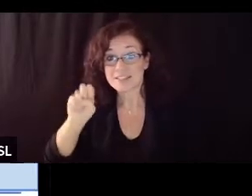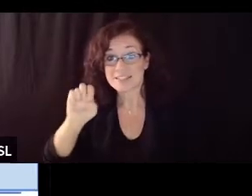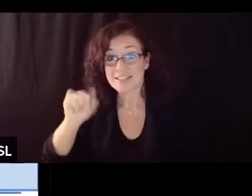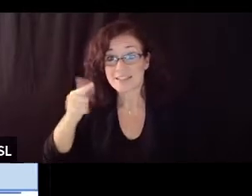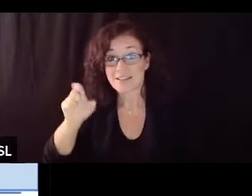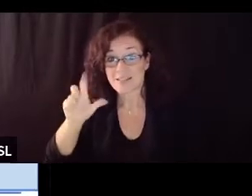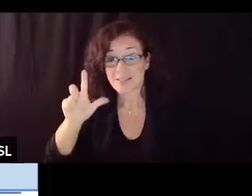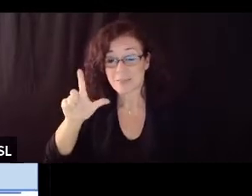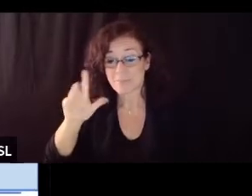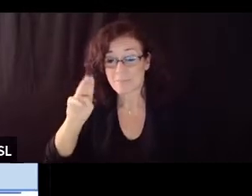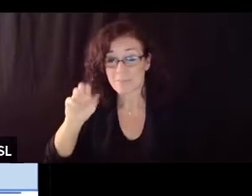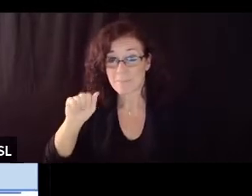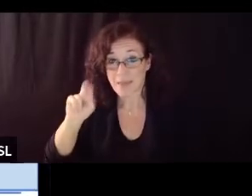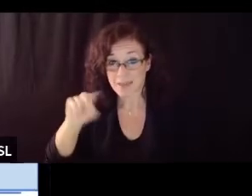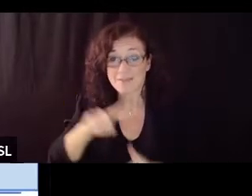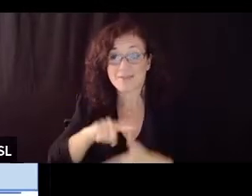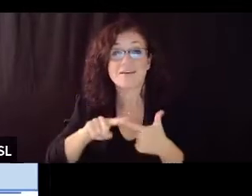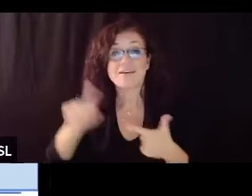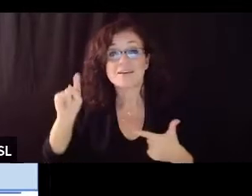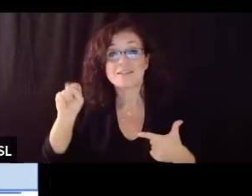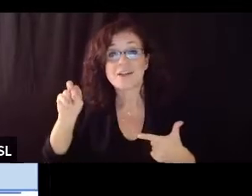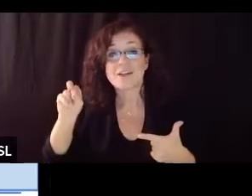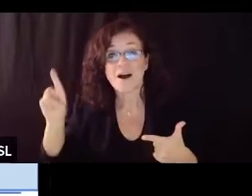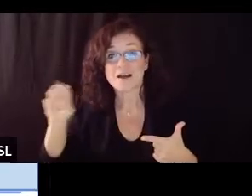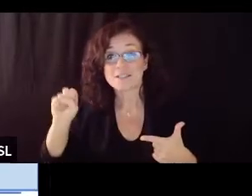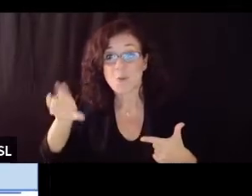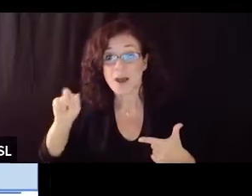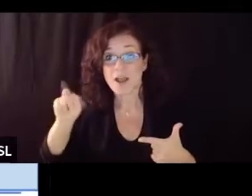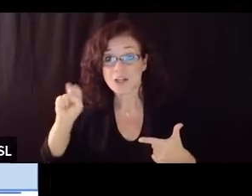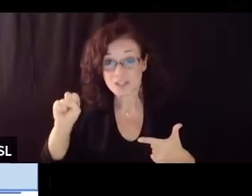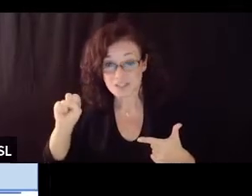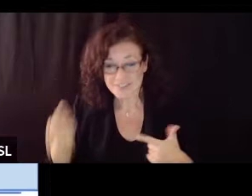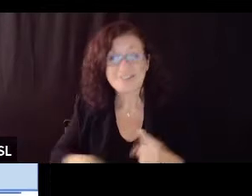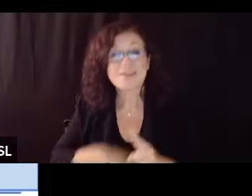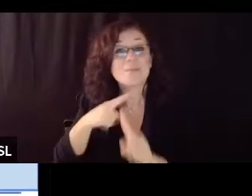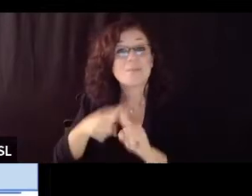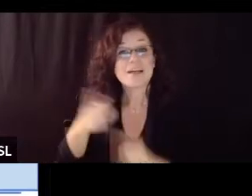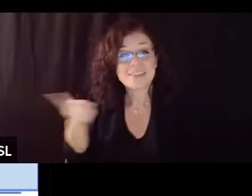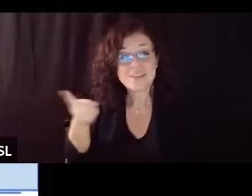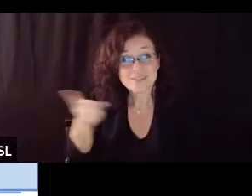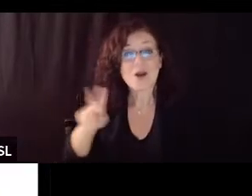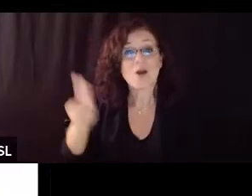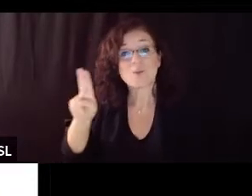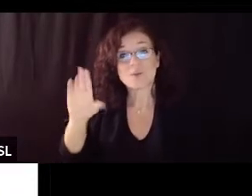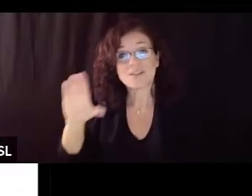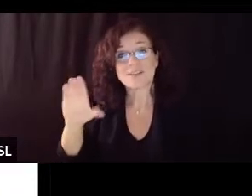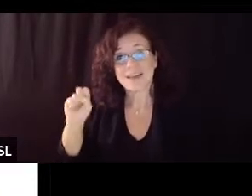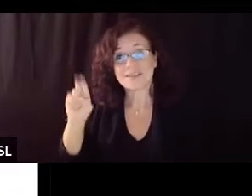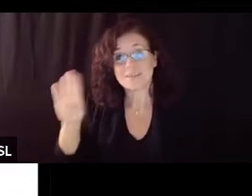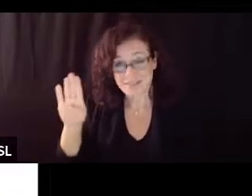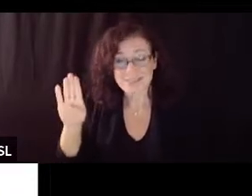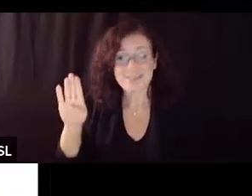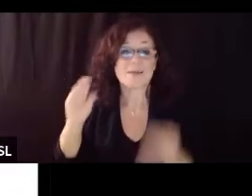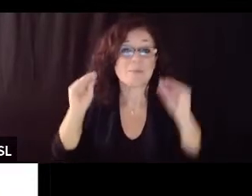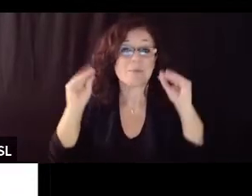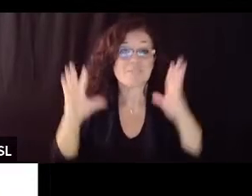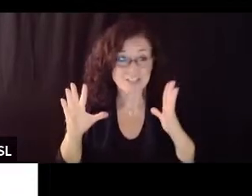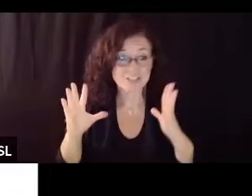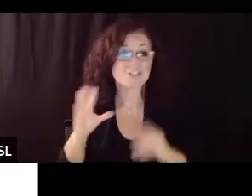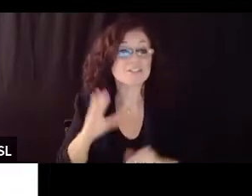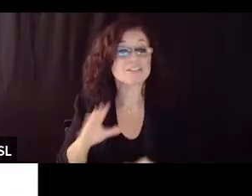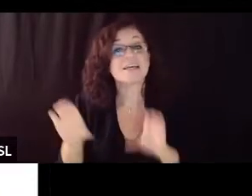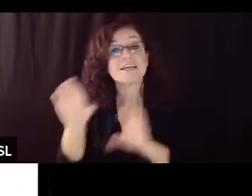talk to us uh their their parents and their ucsb professors if we can go to our next slide chemical engineering professors